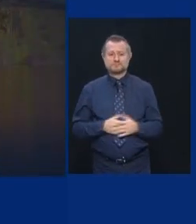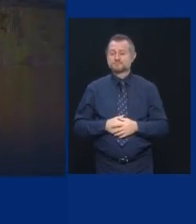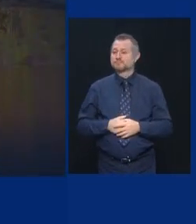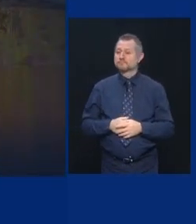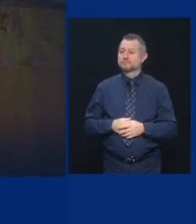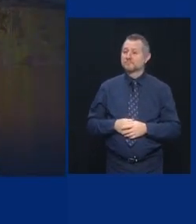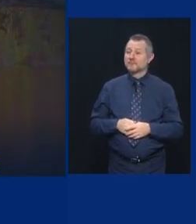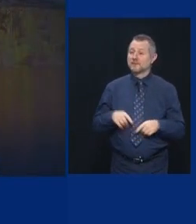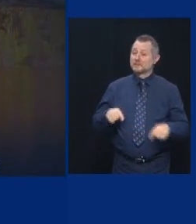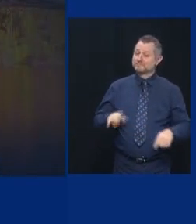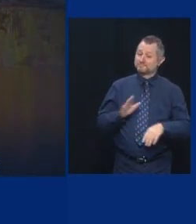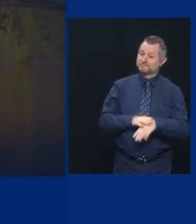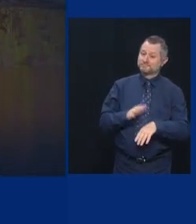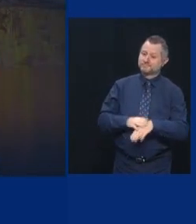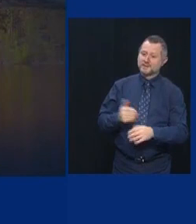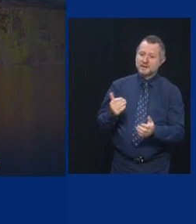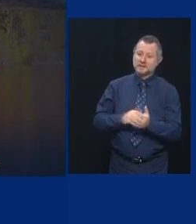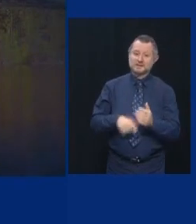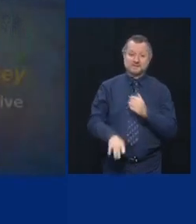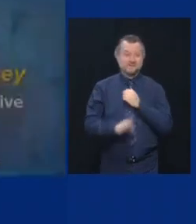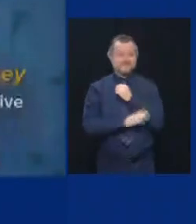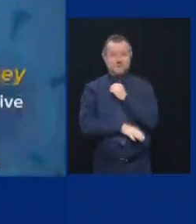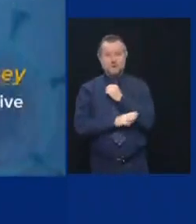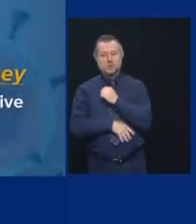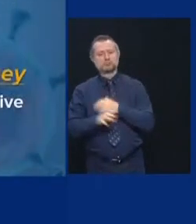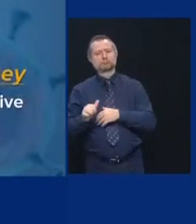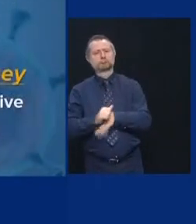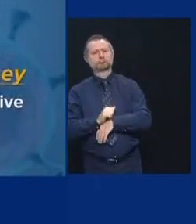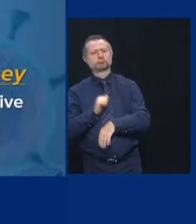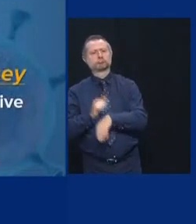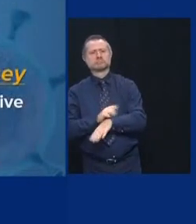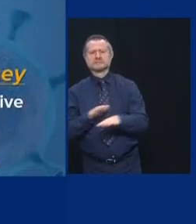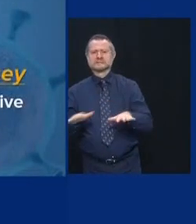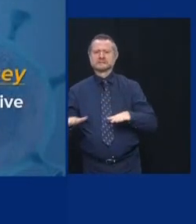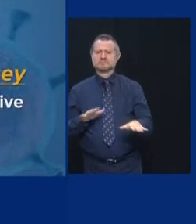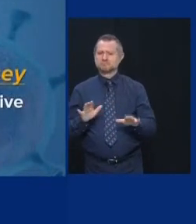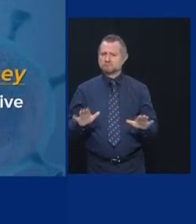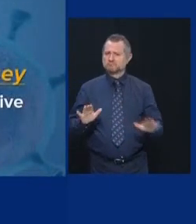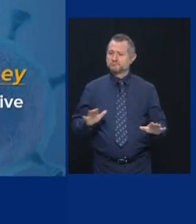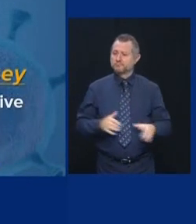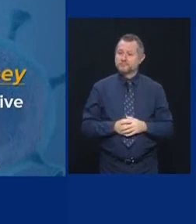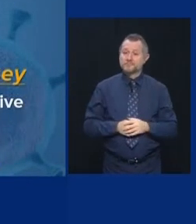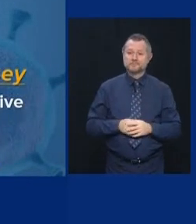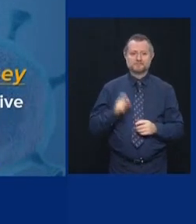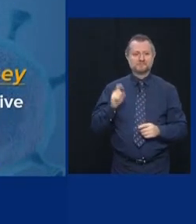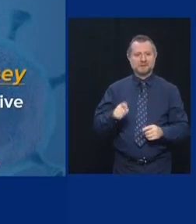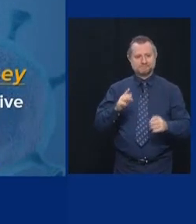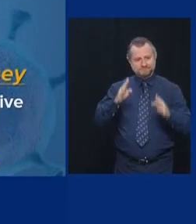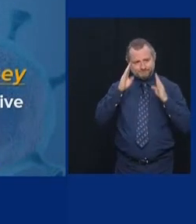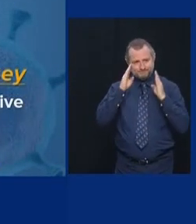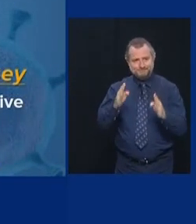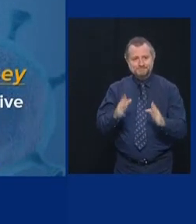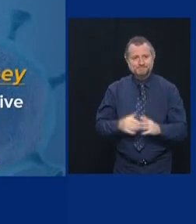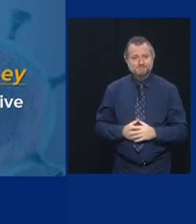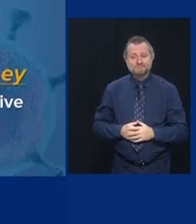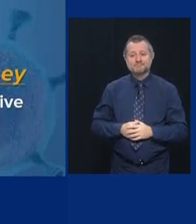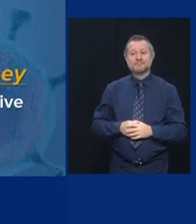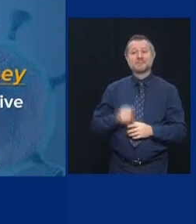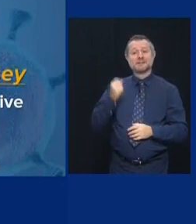Just to reiterate, the fall is perilous. We have to stay vigilant. When we talk about one percent,